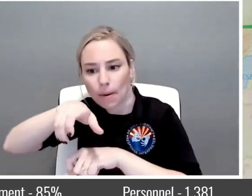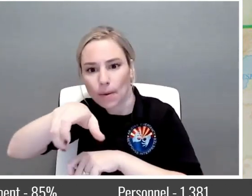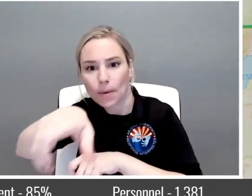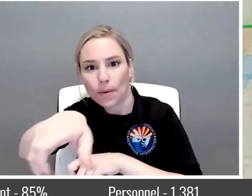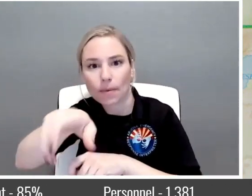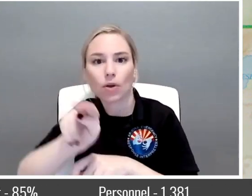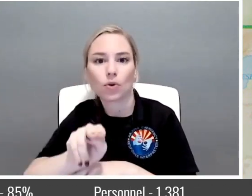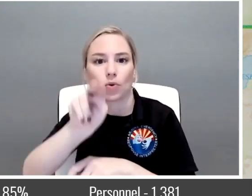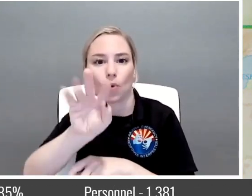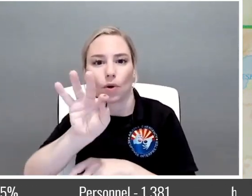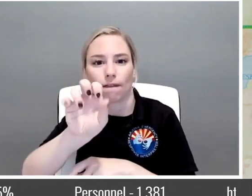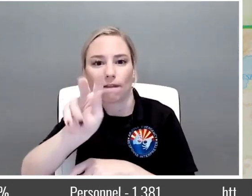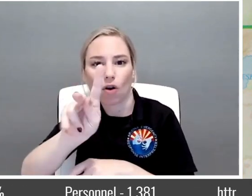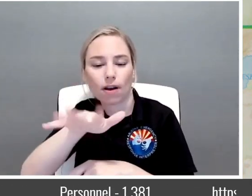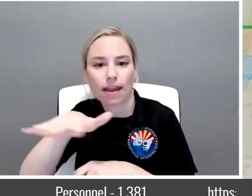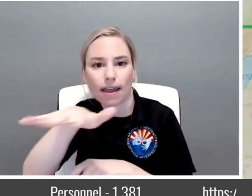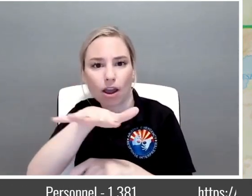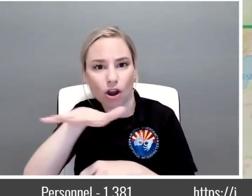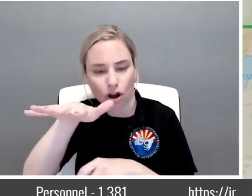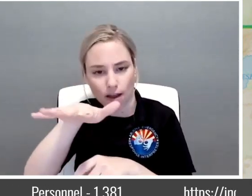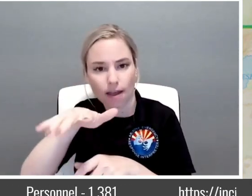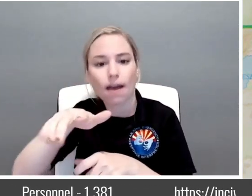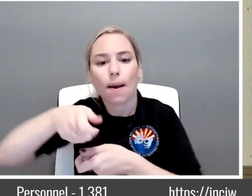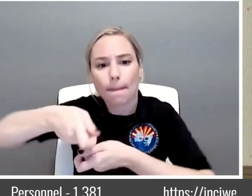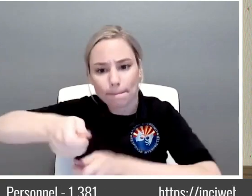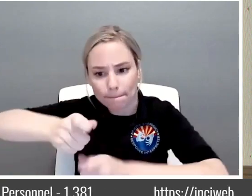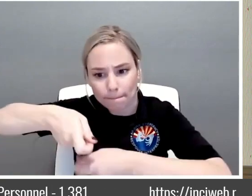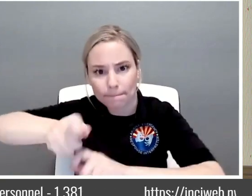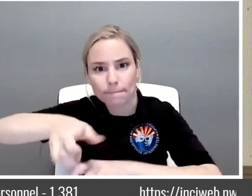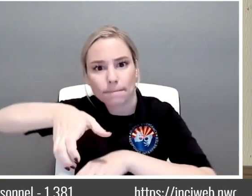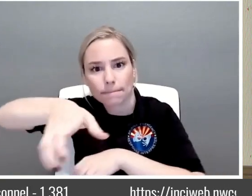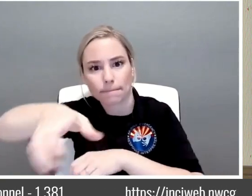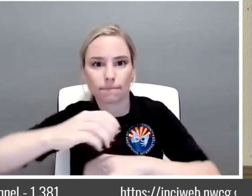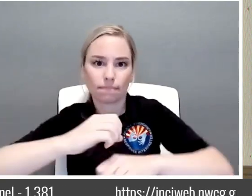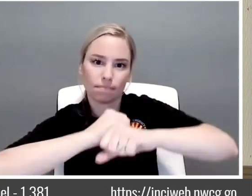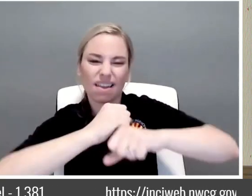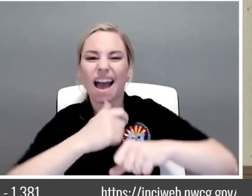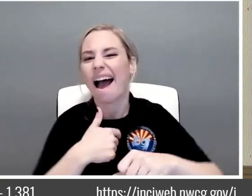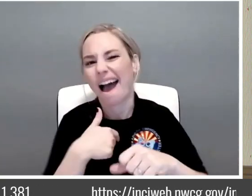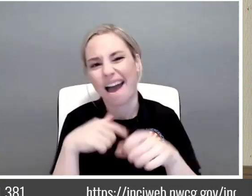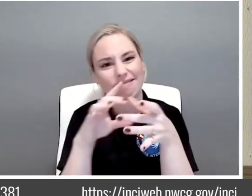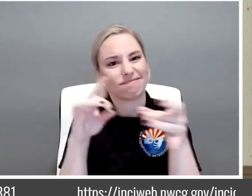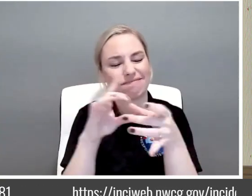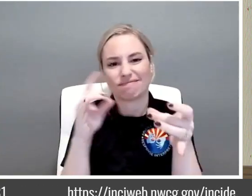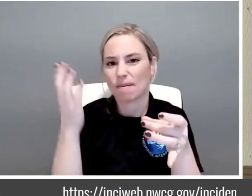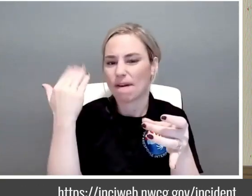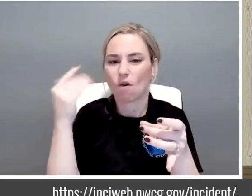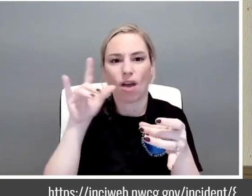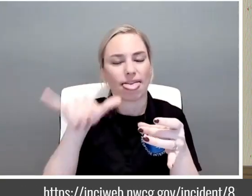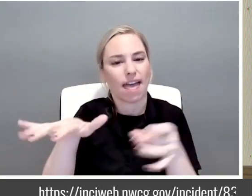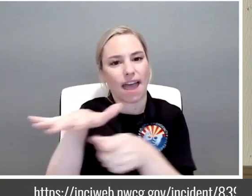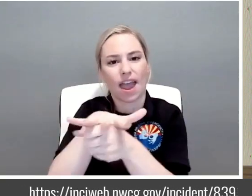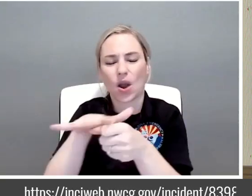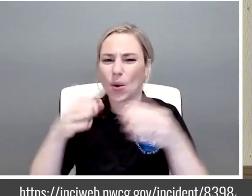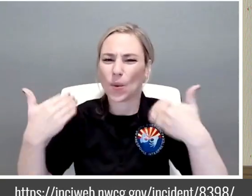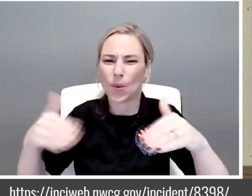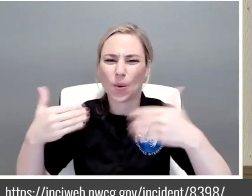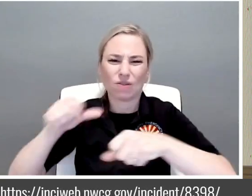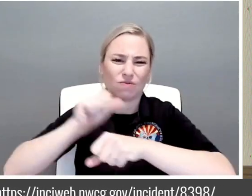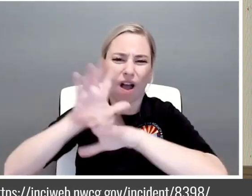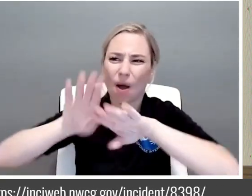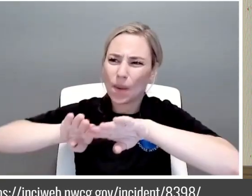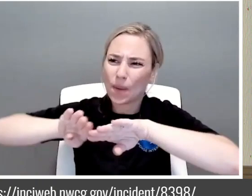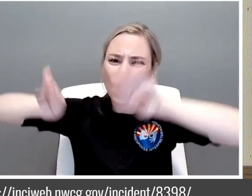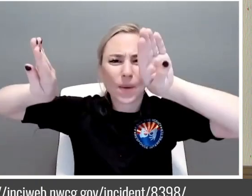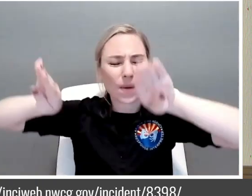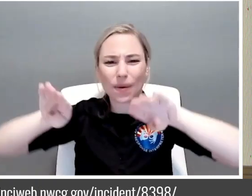as well as in here. That's where that country where you've heard me reference in the past is very steep and there's areas in there that we cannot put crews.